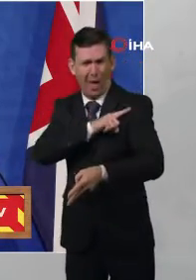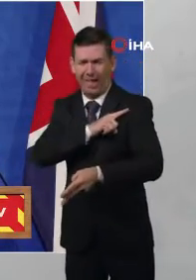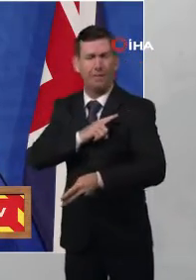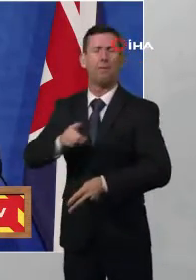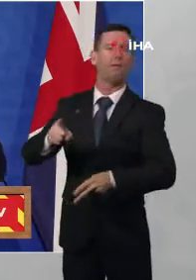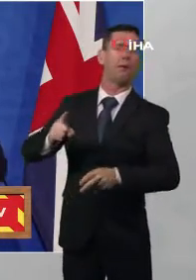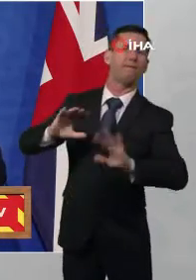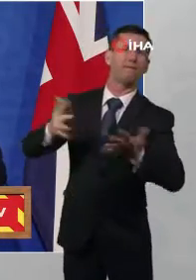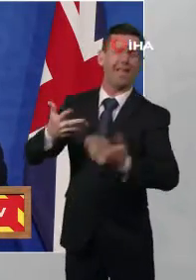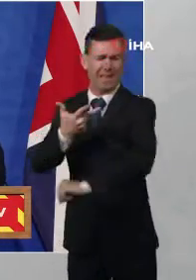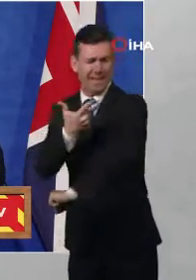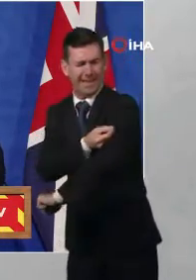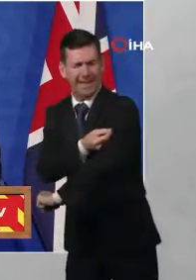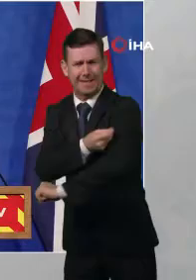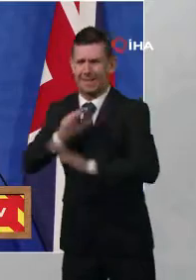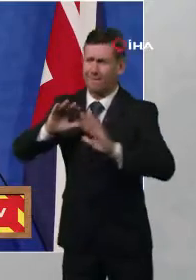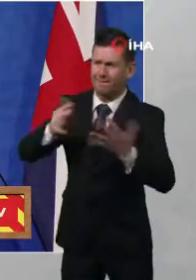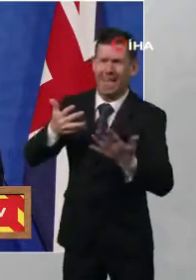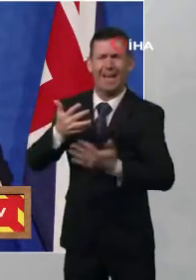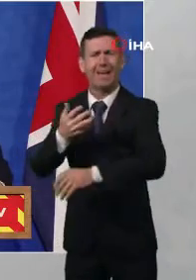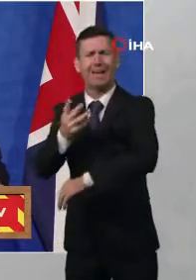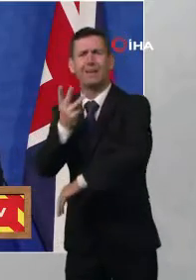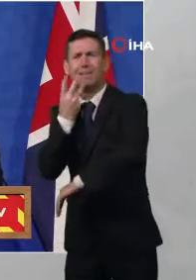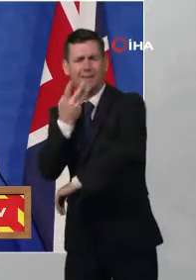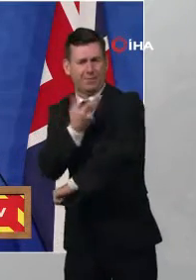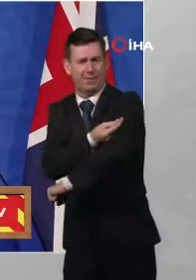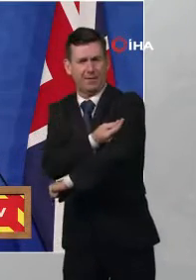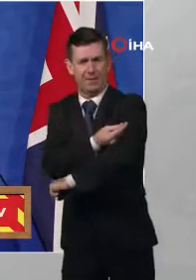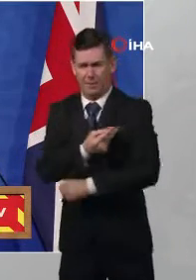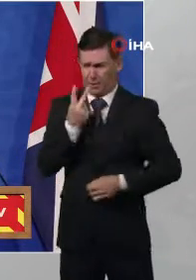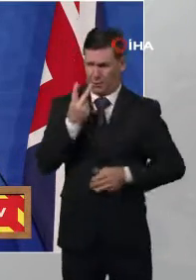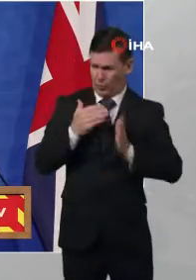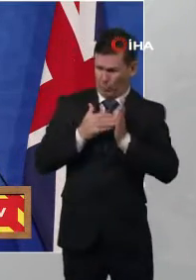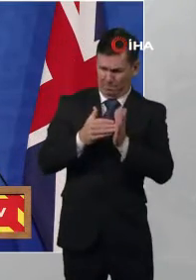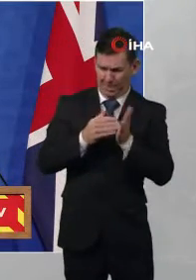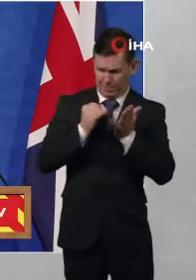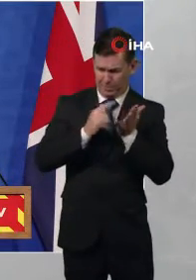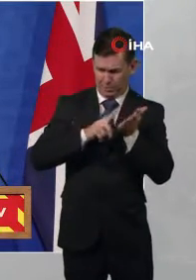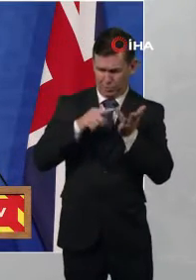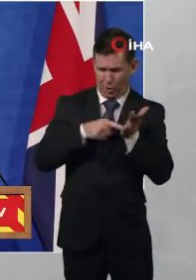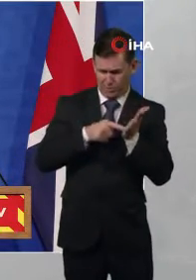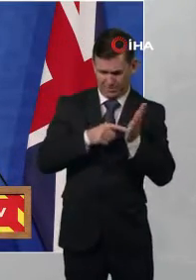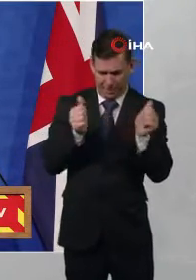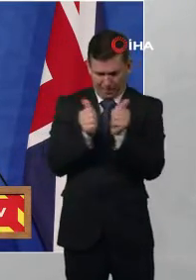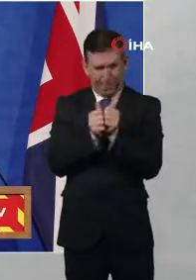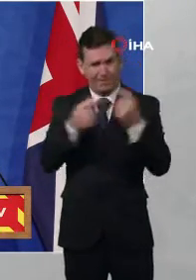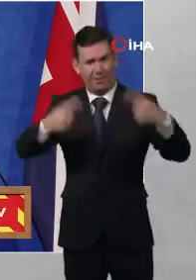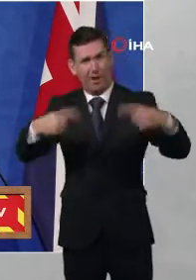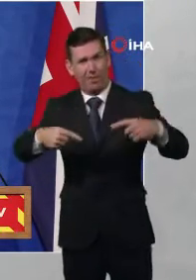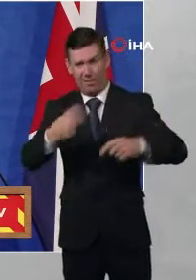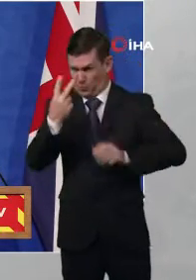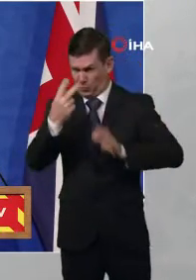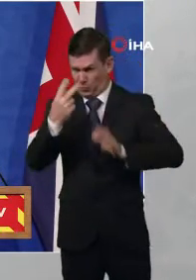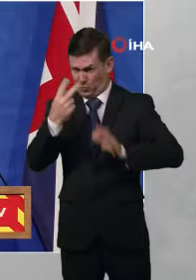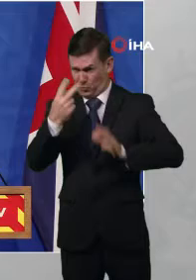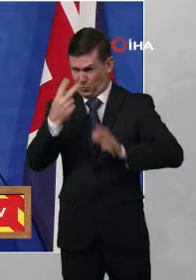booster and there are two million booster slots available this week alone. It's already the case that to